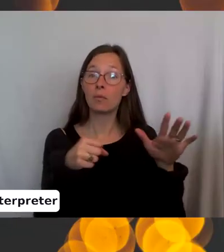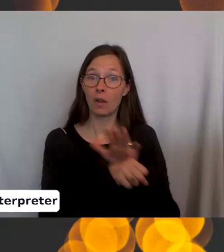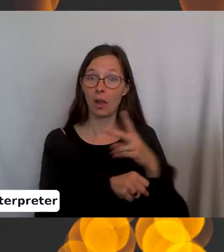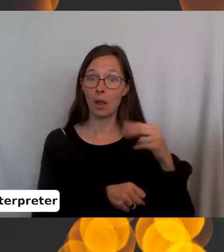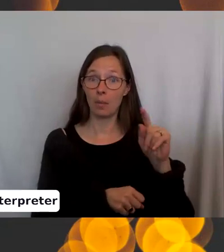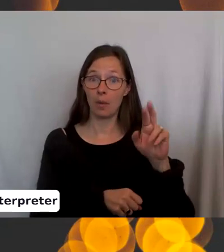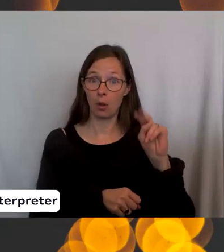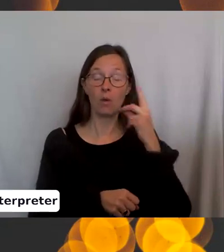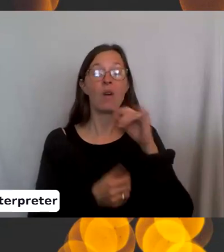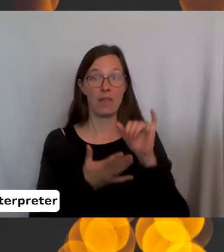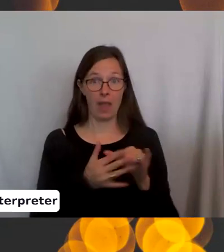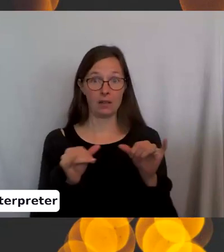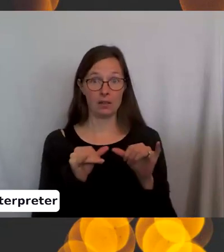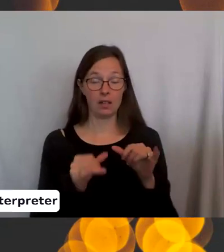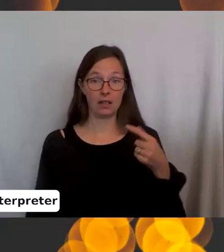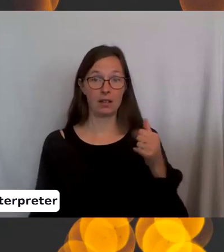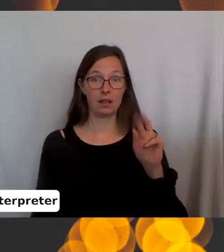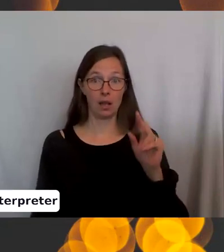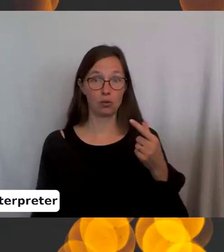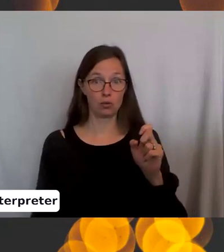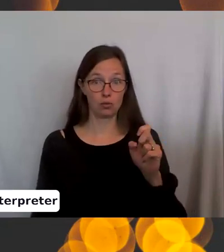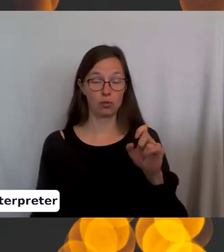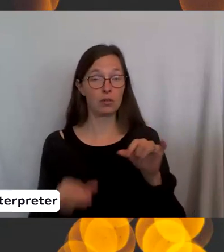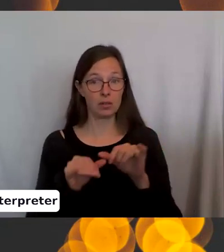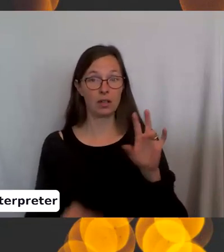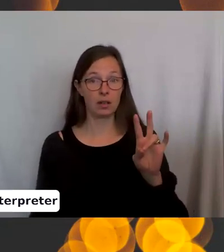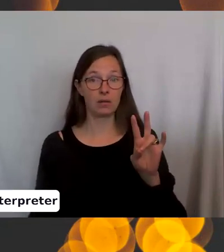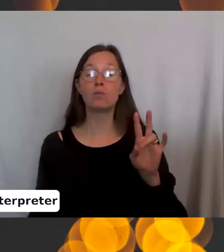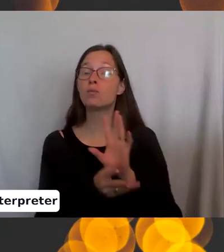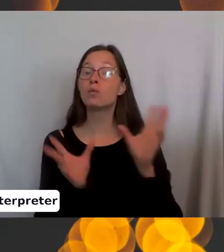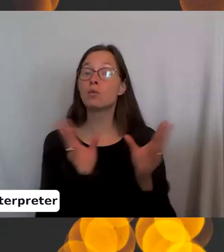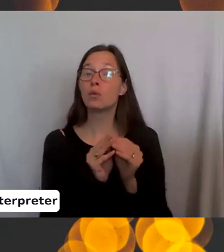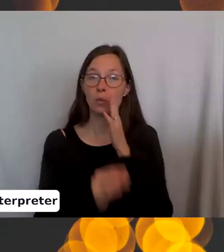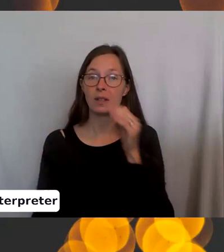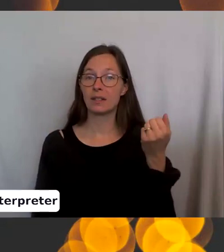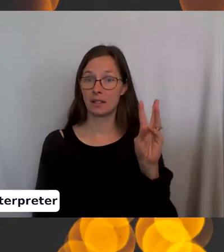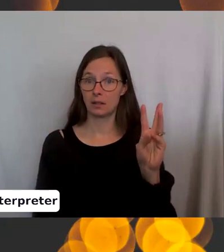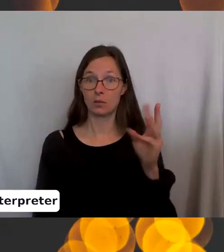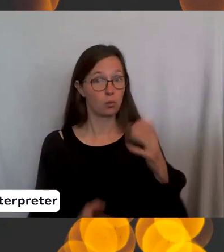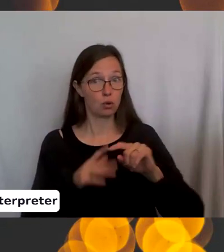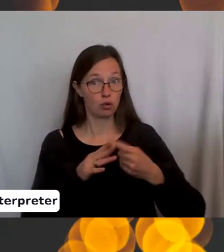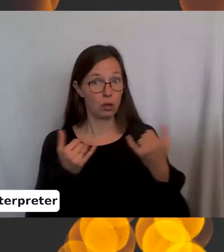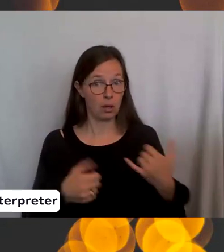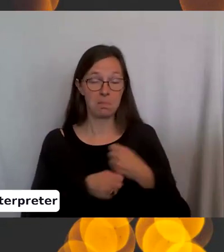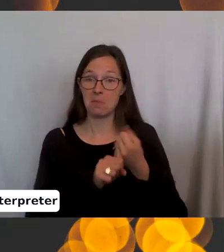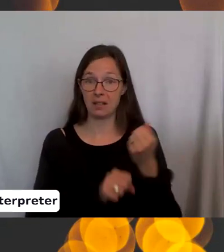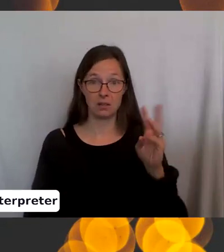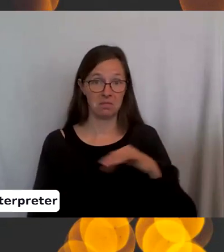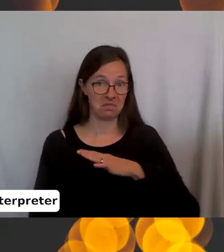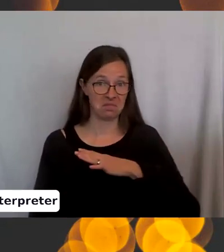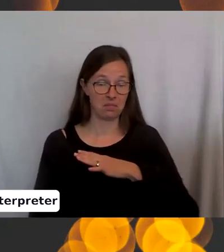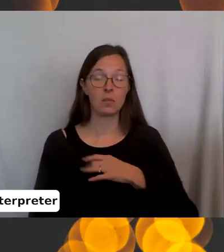this gauge on a size seven needle with this yarn is going to be 16. 16. So if you just want to start now and make it 16, that's fine.